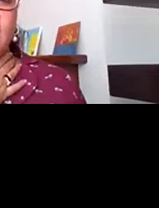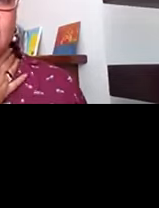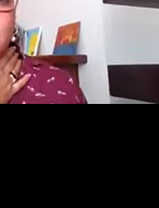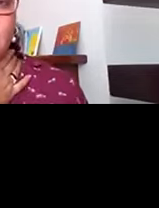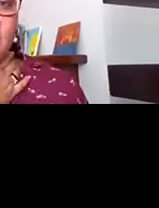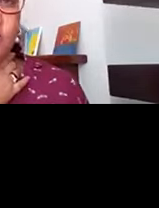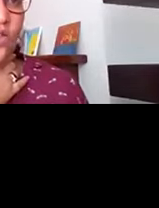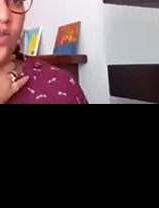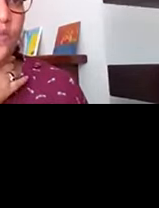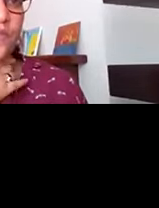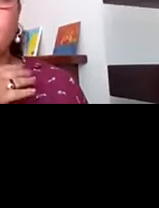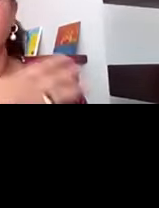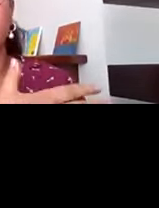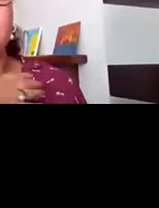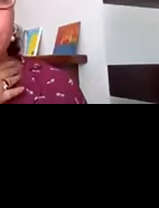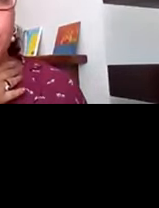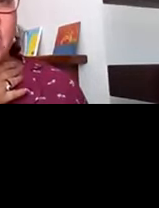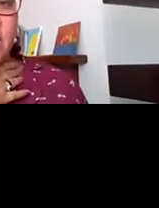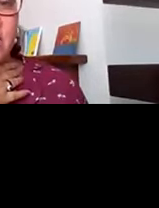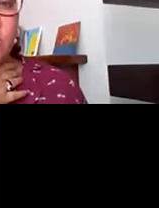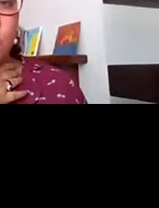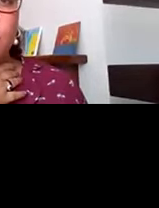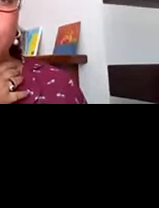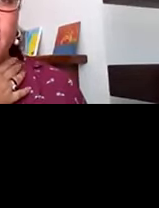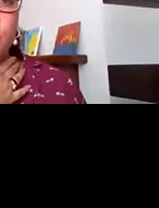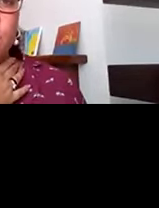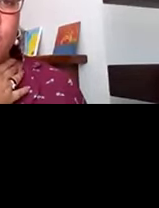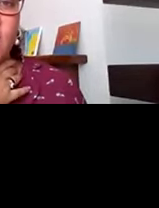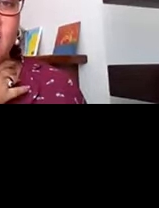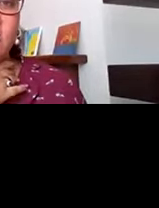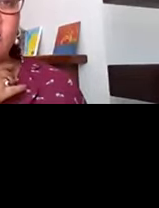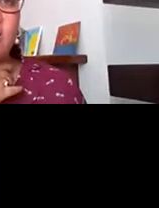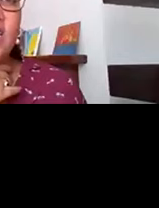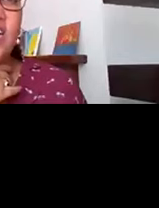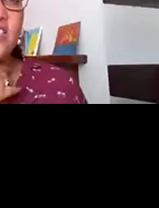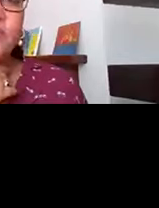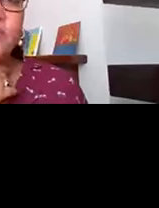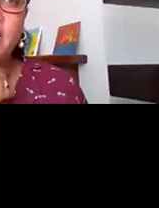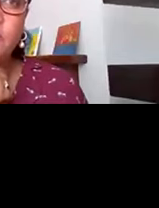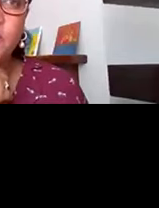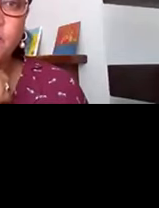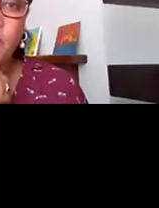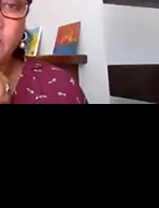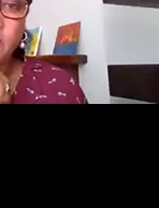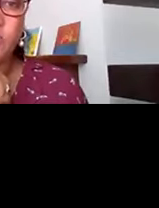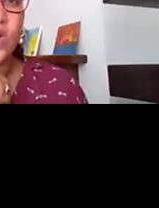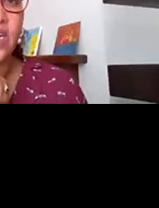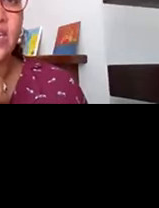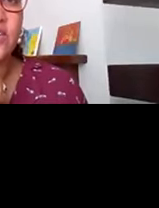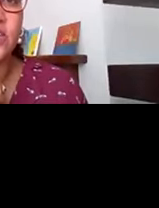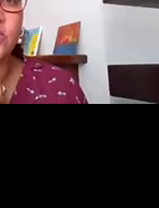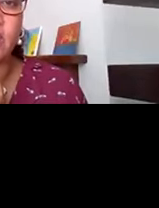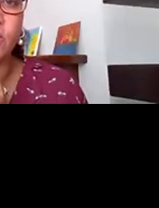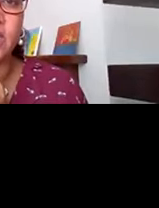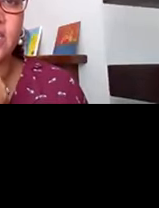believes that no specific funding is required for by and for organization, this might have a big impact on your